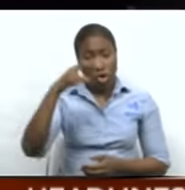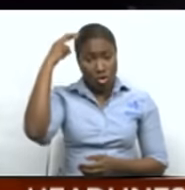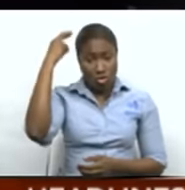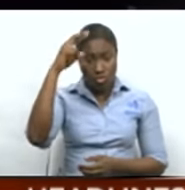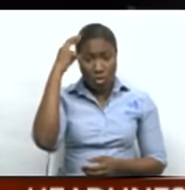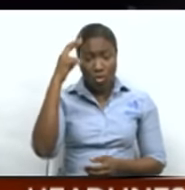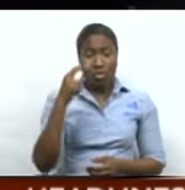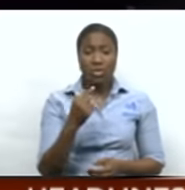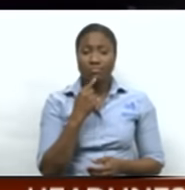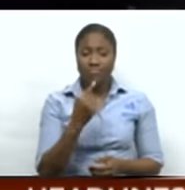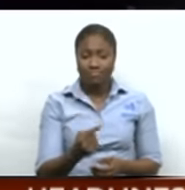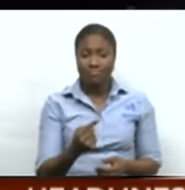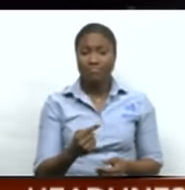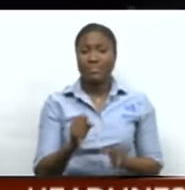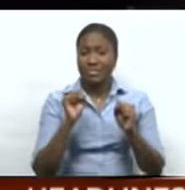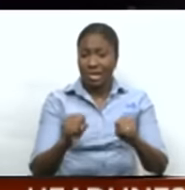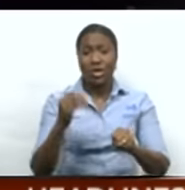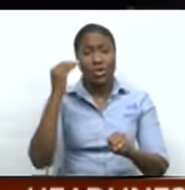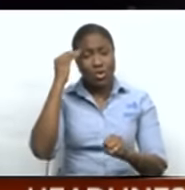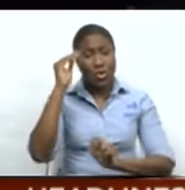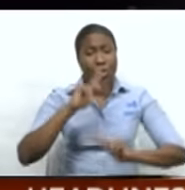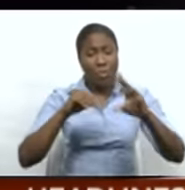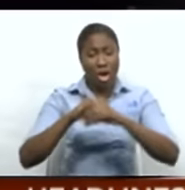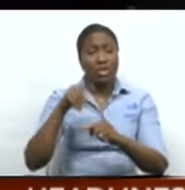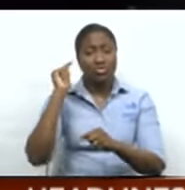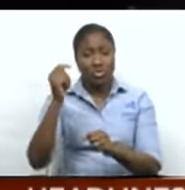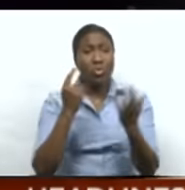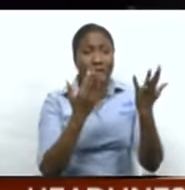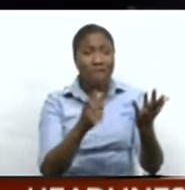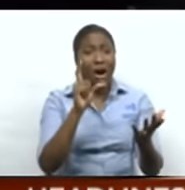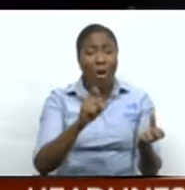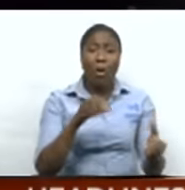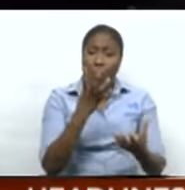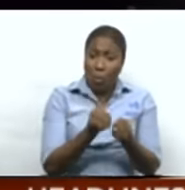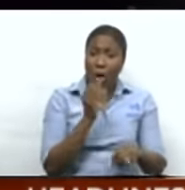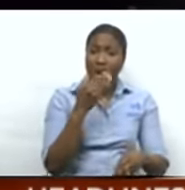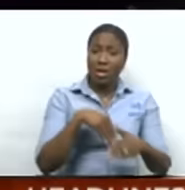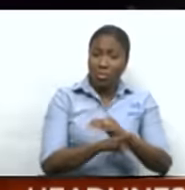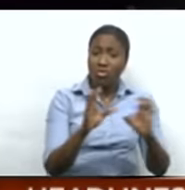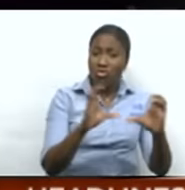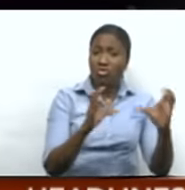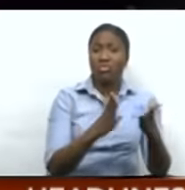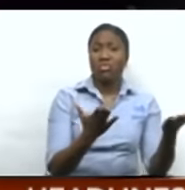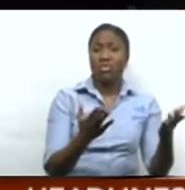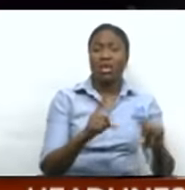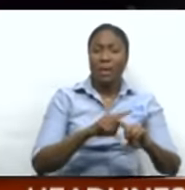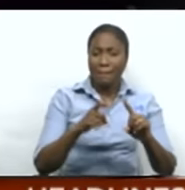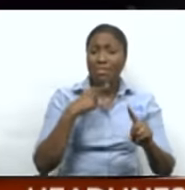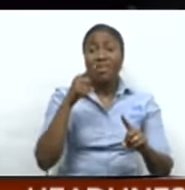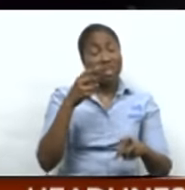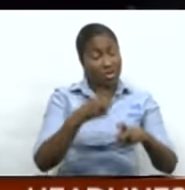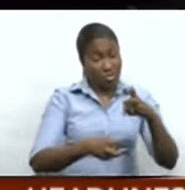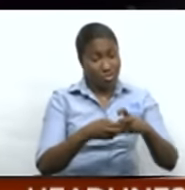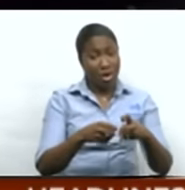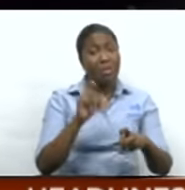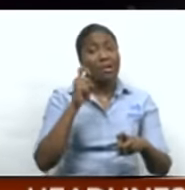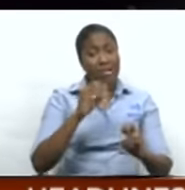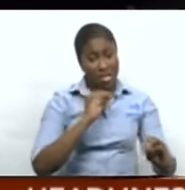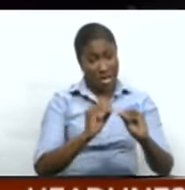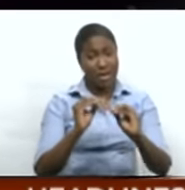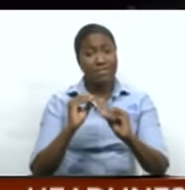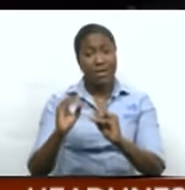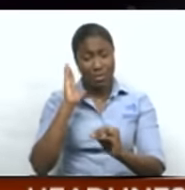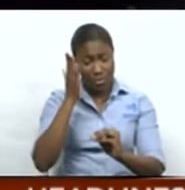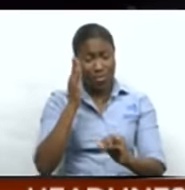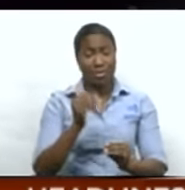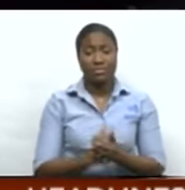in lamenting the inconvenience caused the Tobagonians explained that a legal problem has arisen which had to be examined and rectified. He